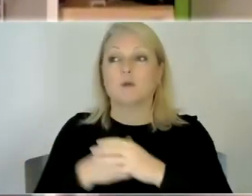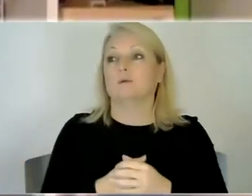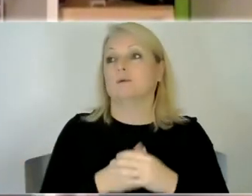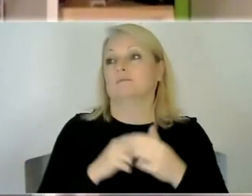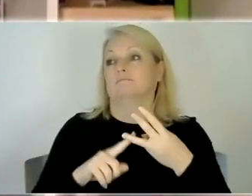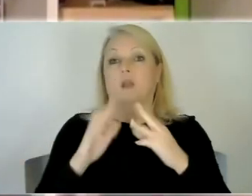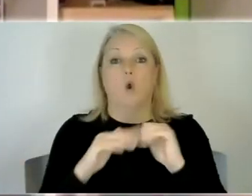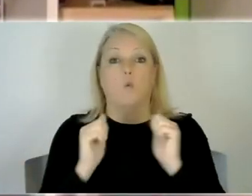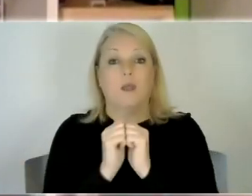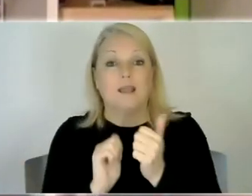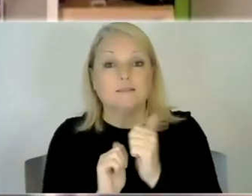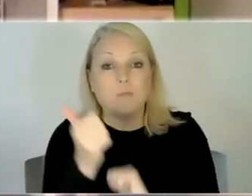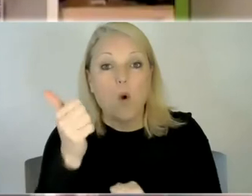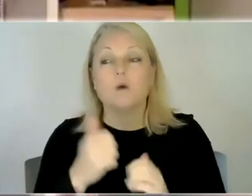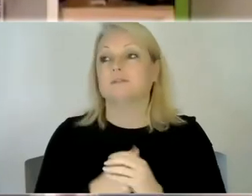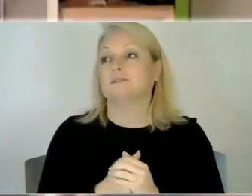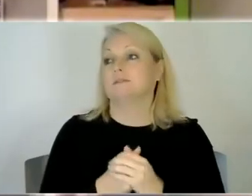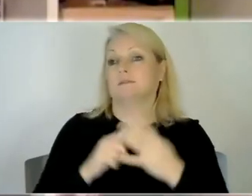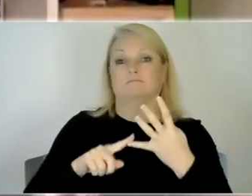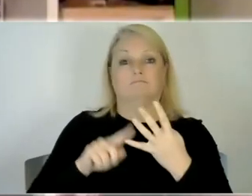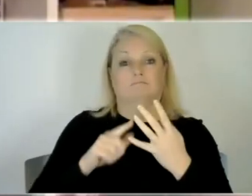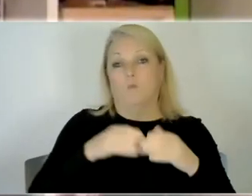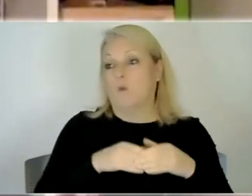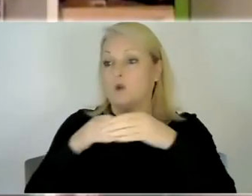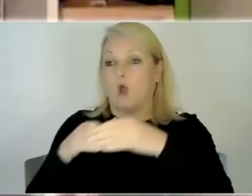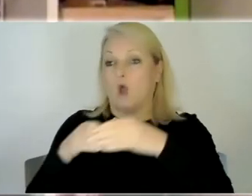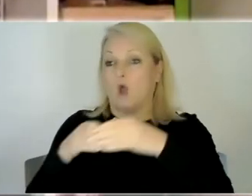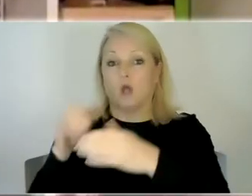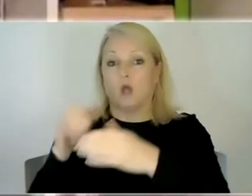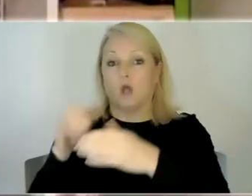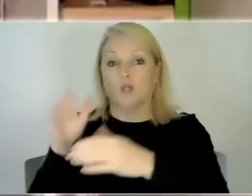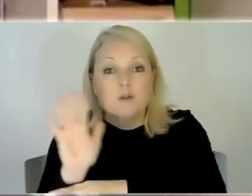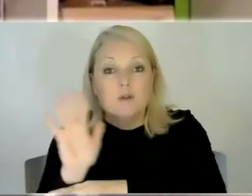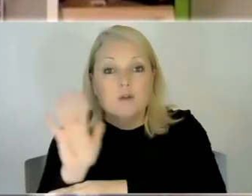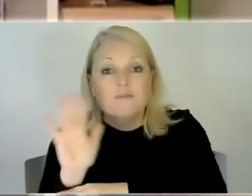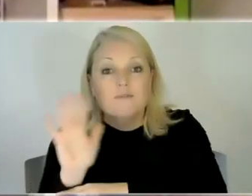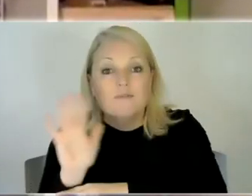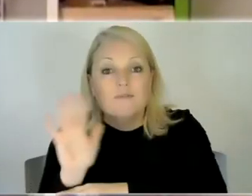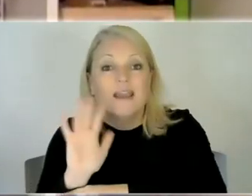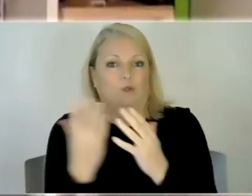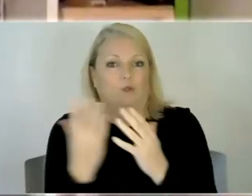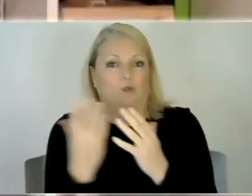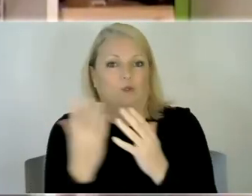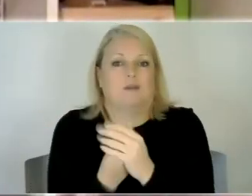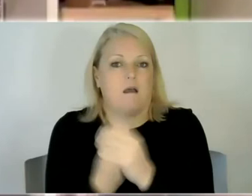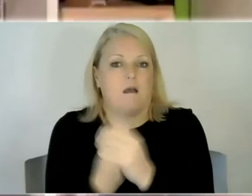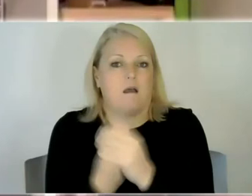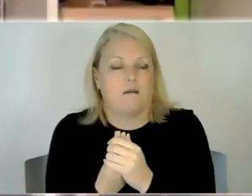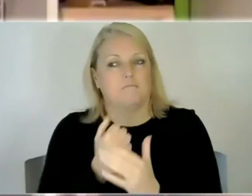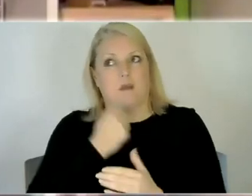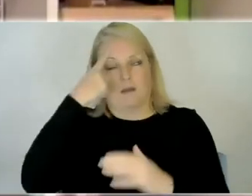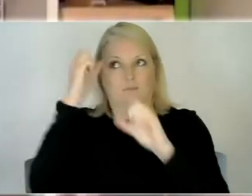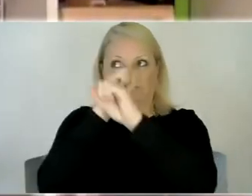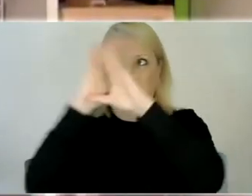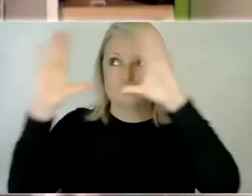and you know going to the cinema you know all those sorts of things and and very little